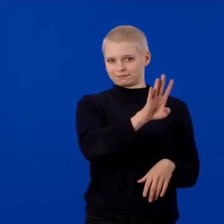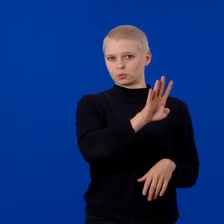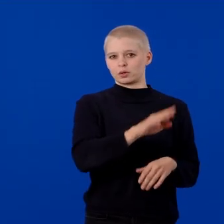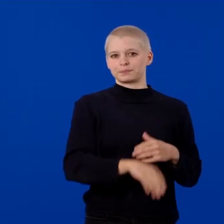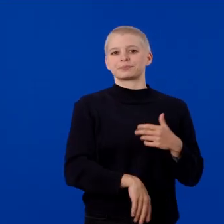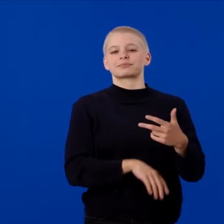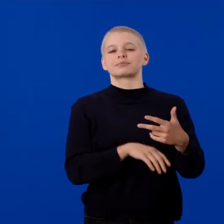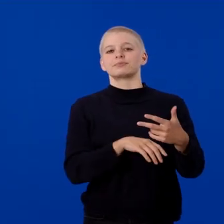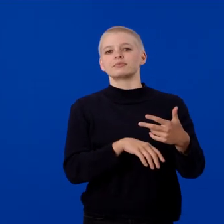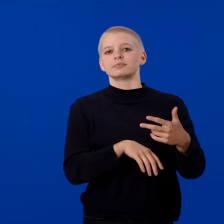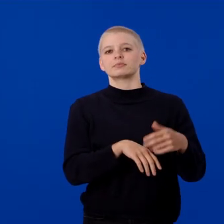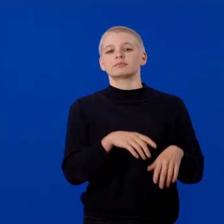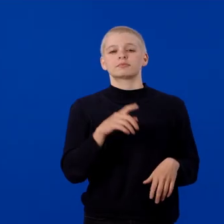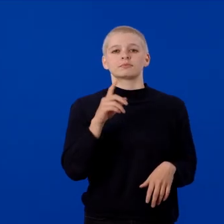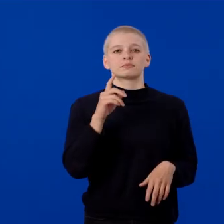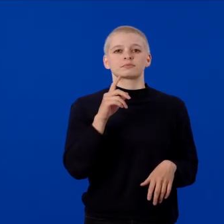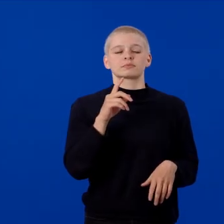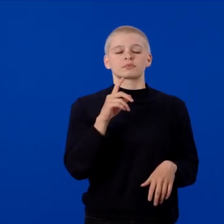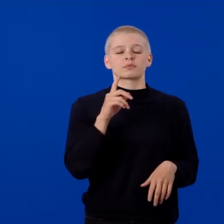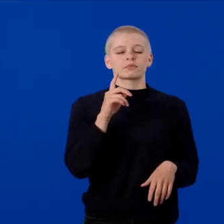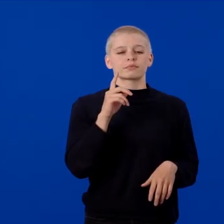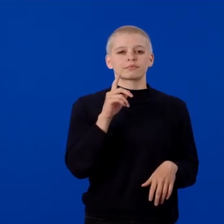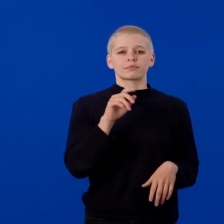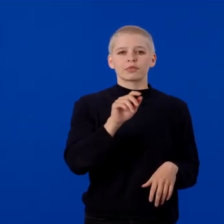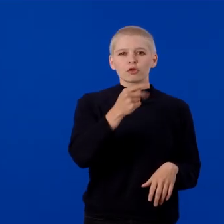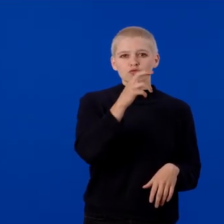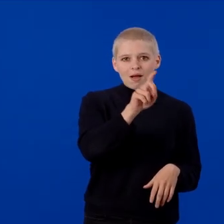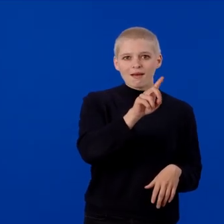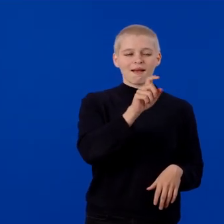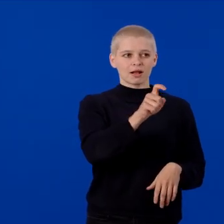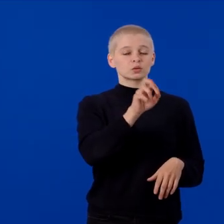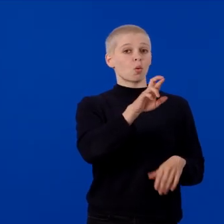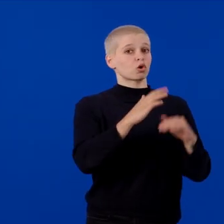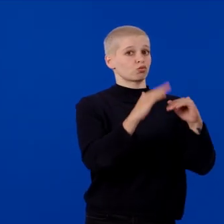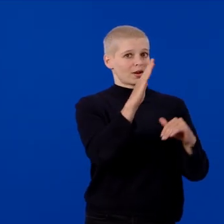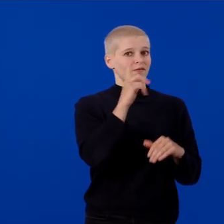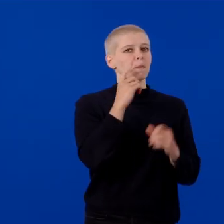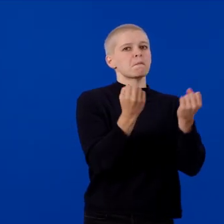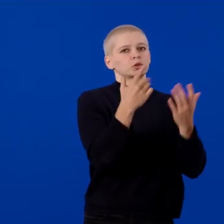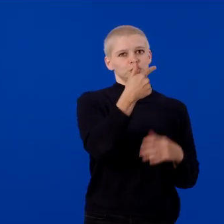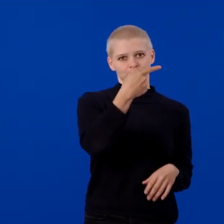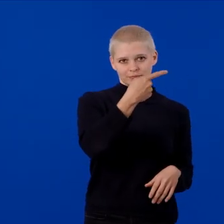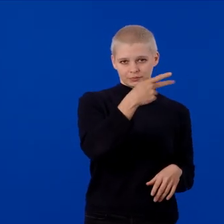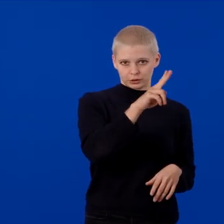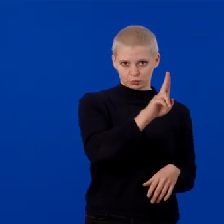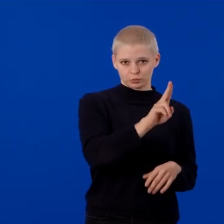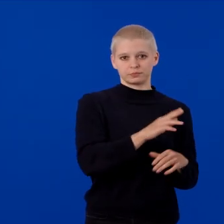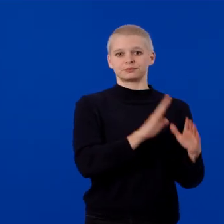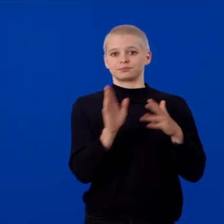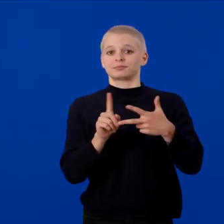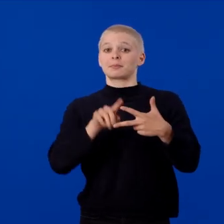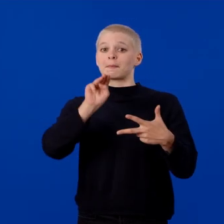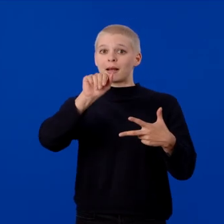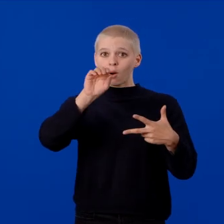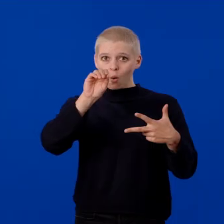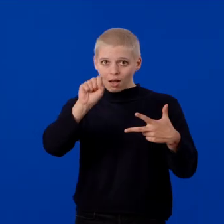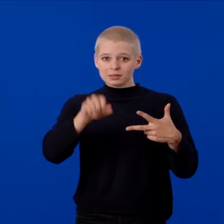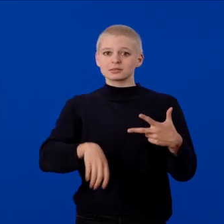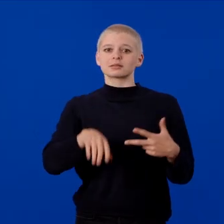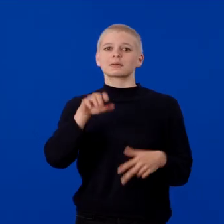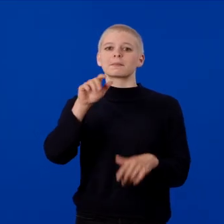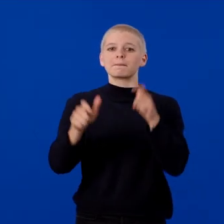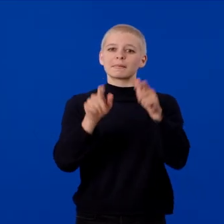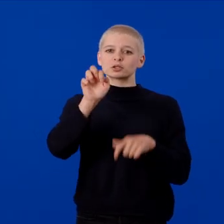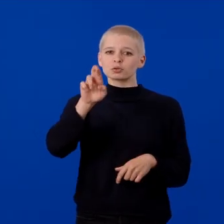Android X or greater, or Vulkan-capable GPUs. For Mac OS, Big Sur 11 or newer, Apple